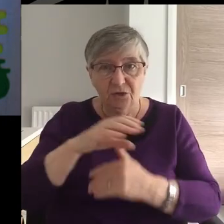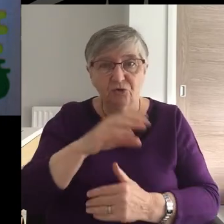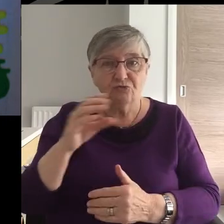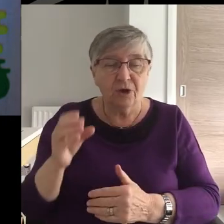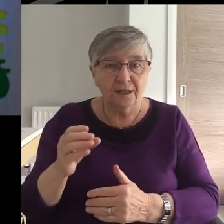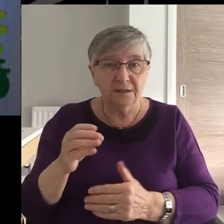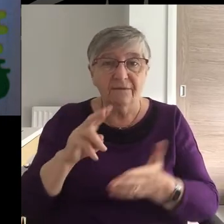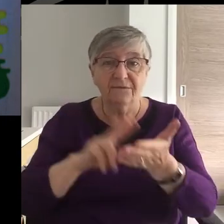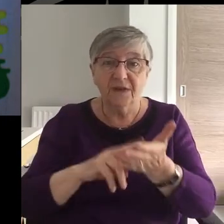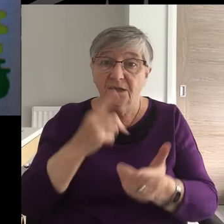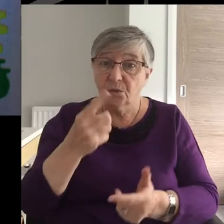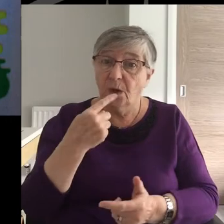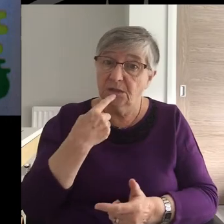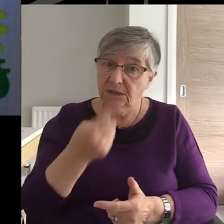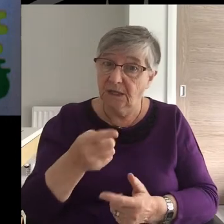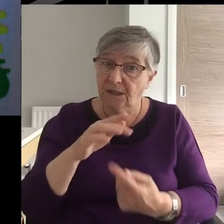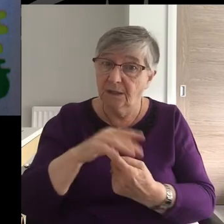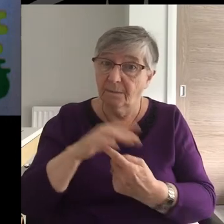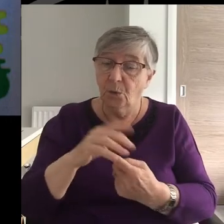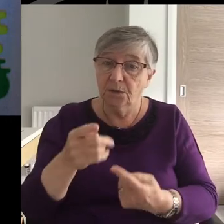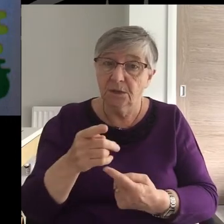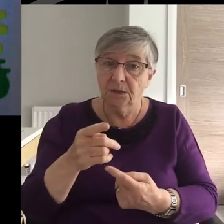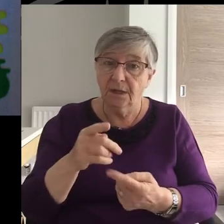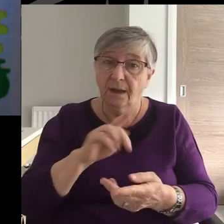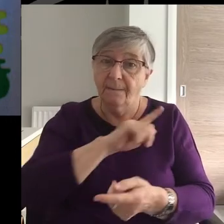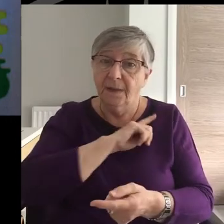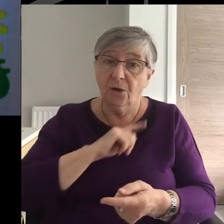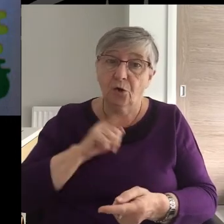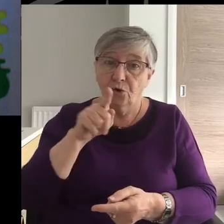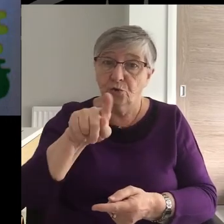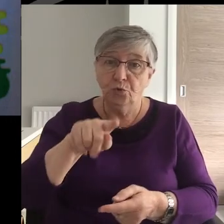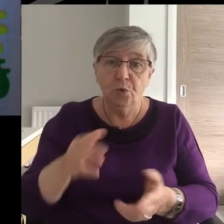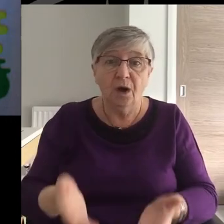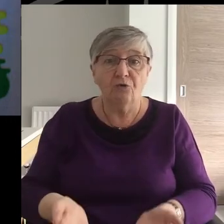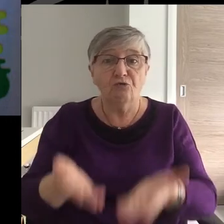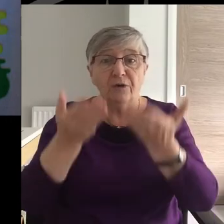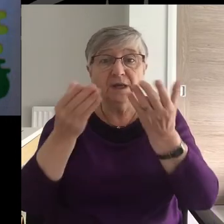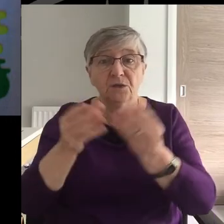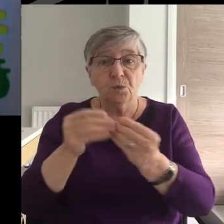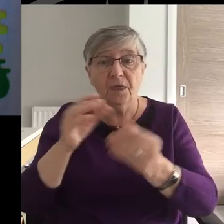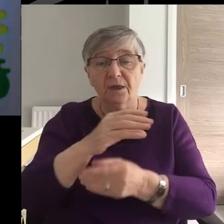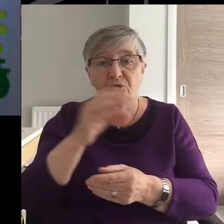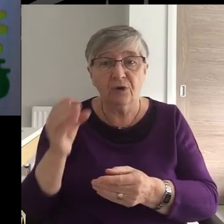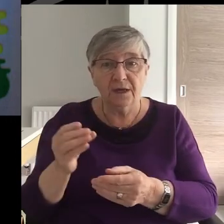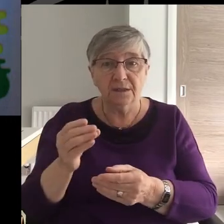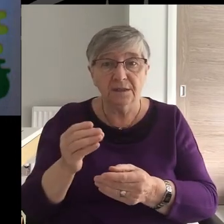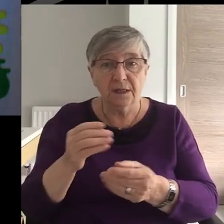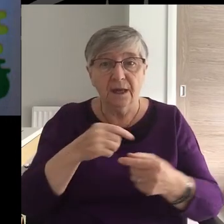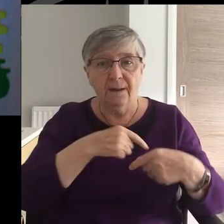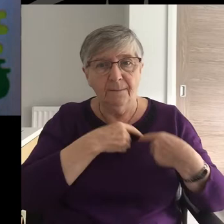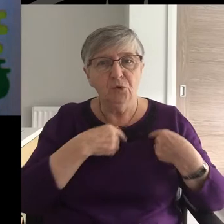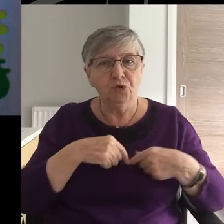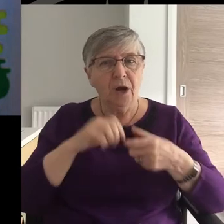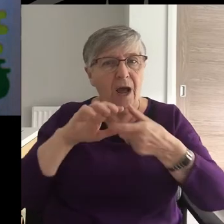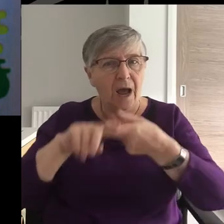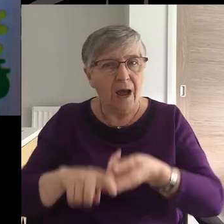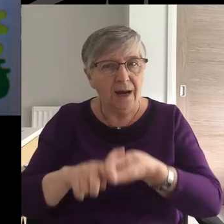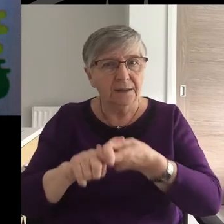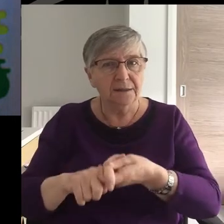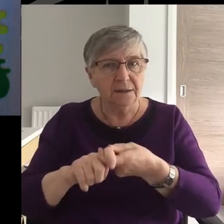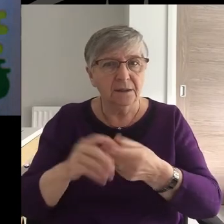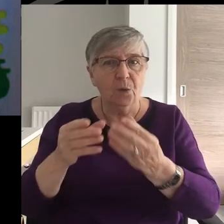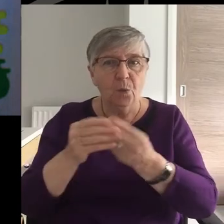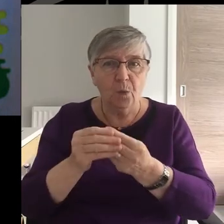1 sets the tone. Since you have been raised with Christ, set your hearts on things above, where